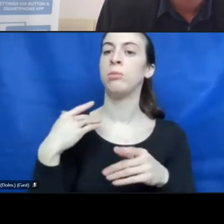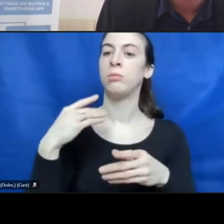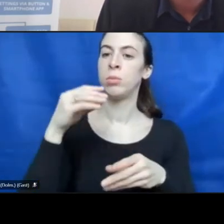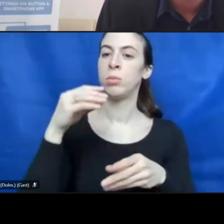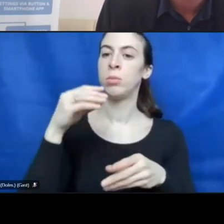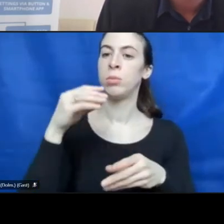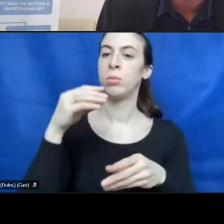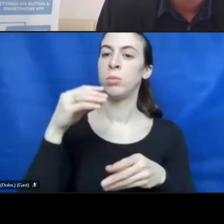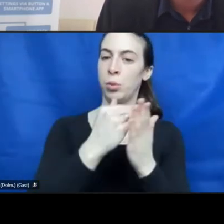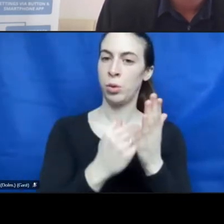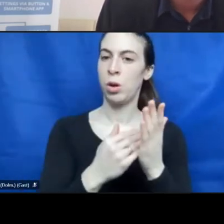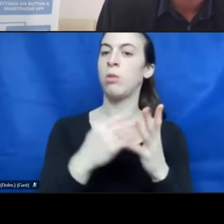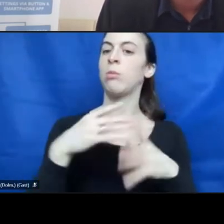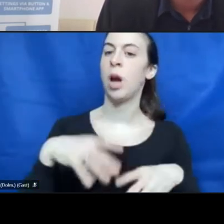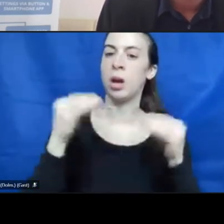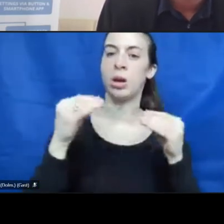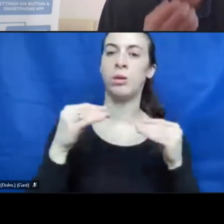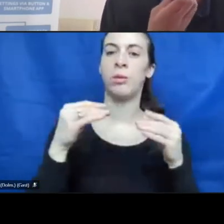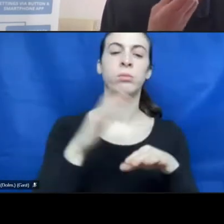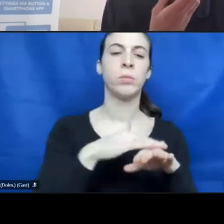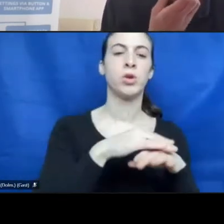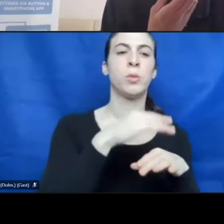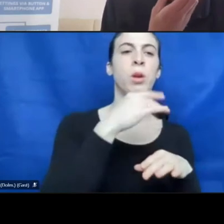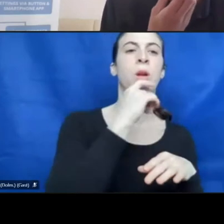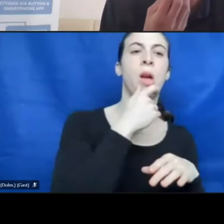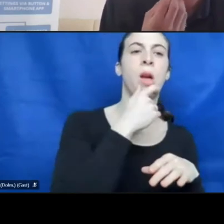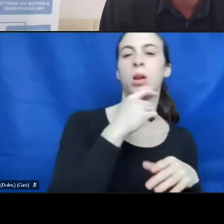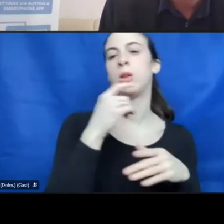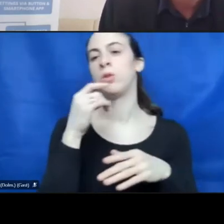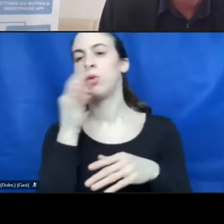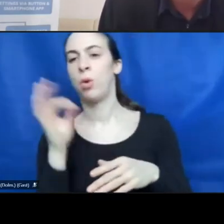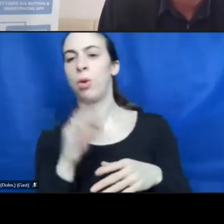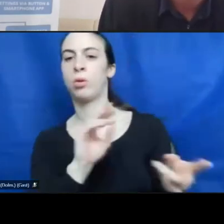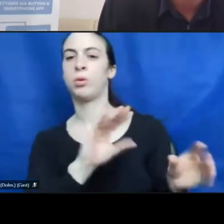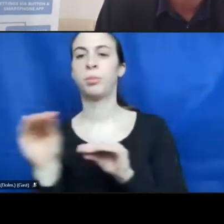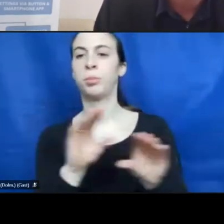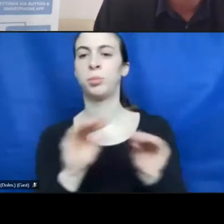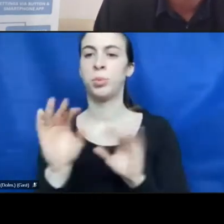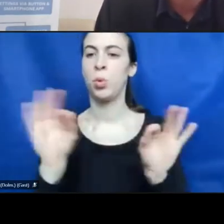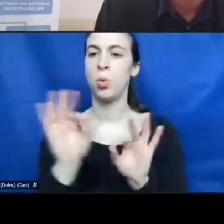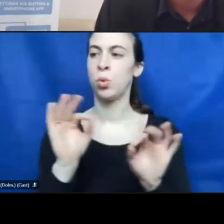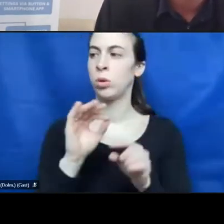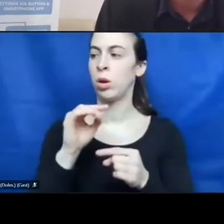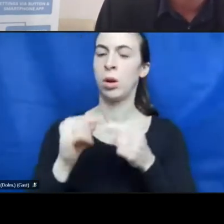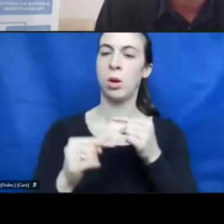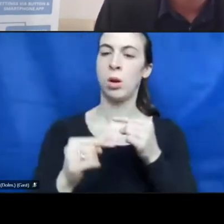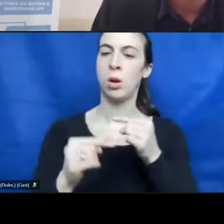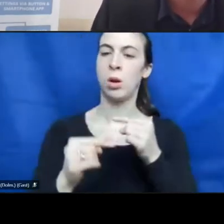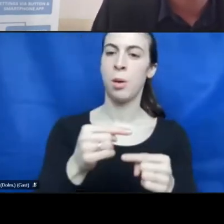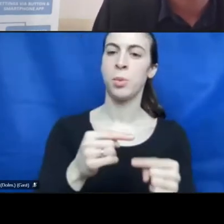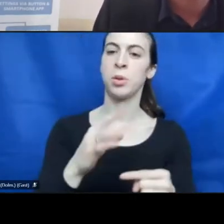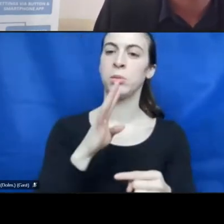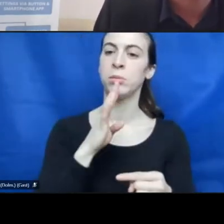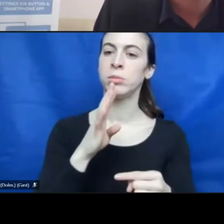like ZoomText from English to German. Also, I started developing speech synthesizers in